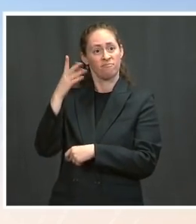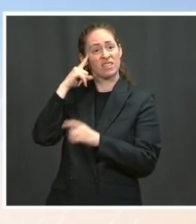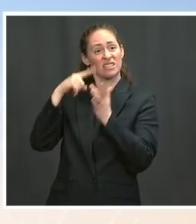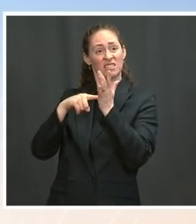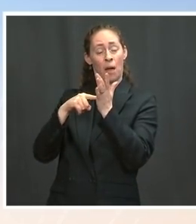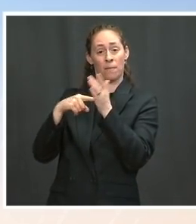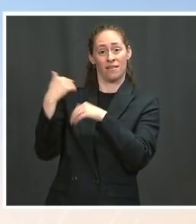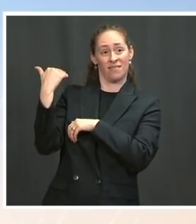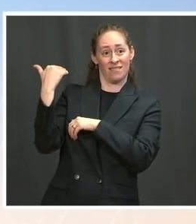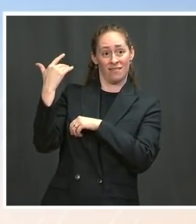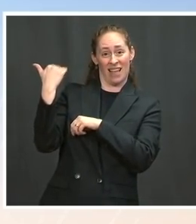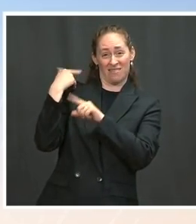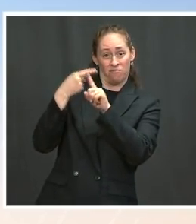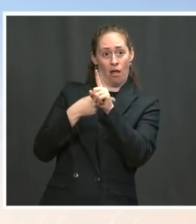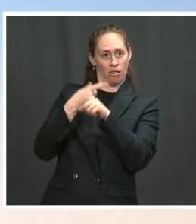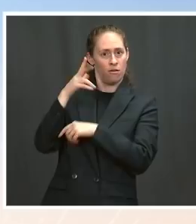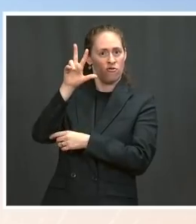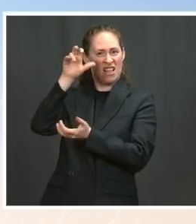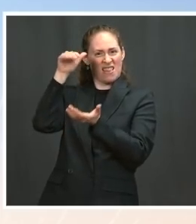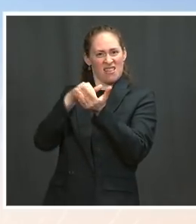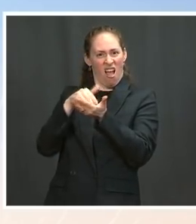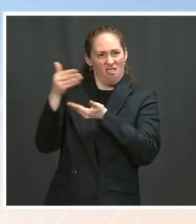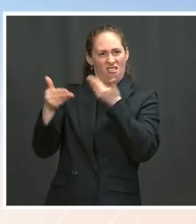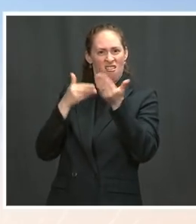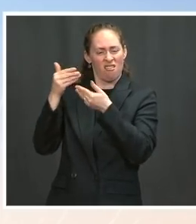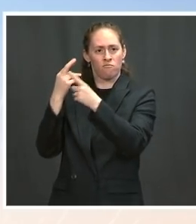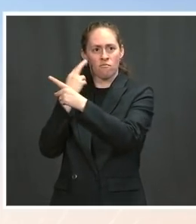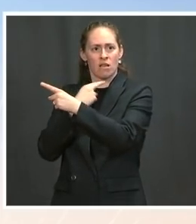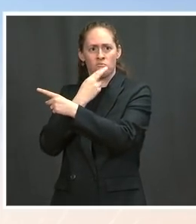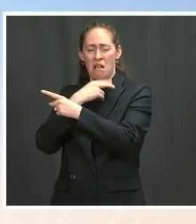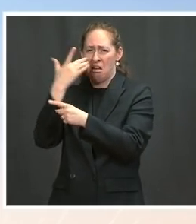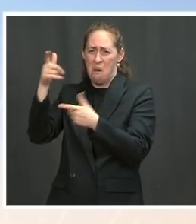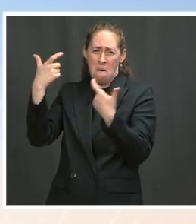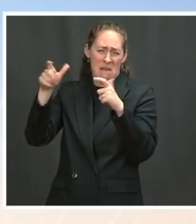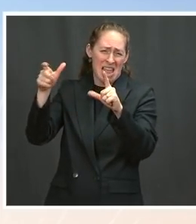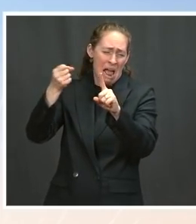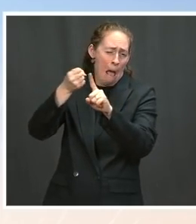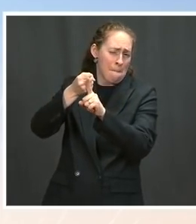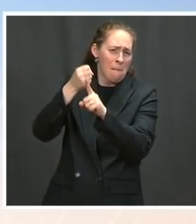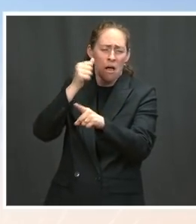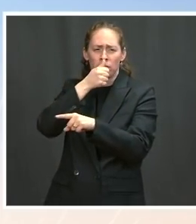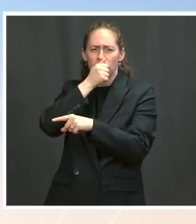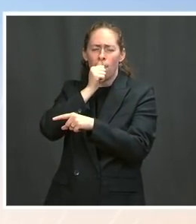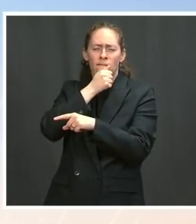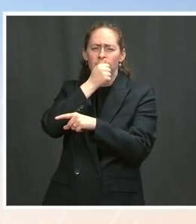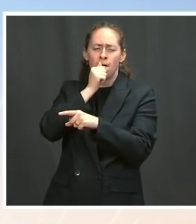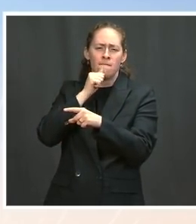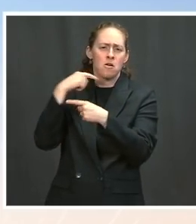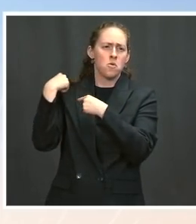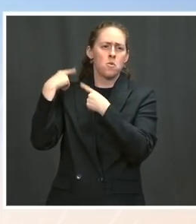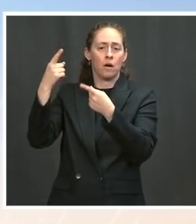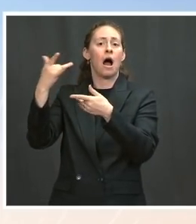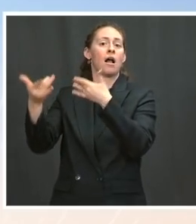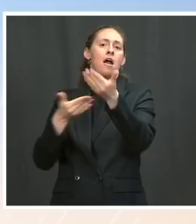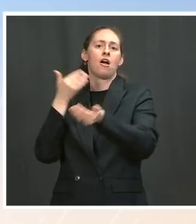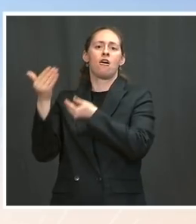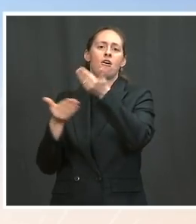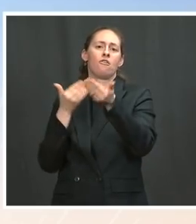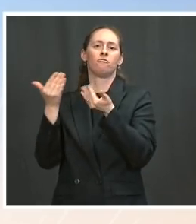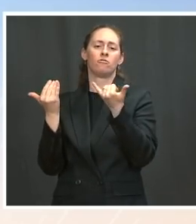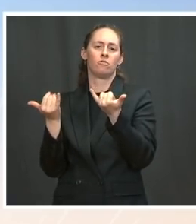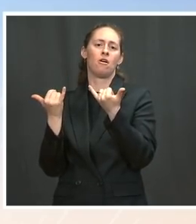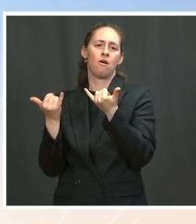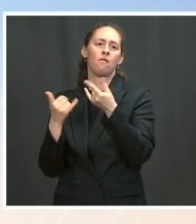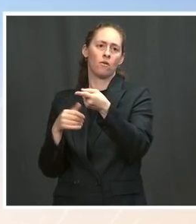which is the most badly affected sector. But, you know, when we look across states or across sectors